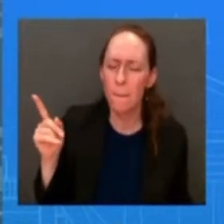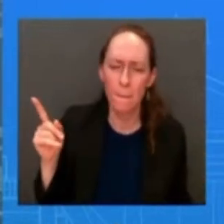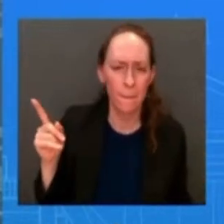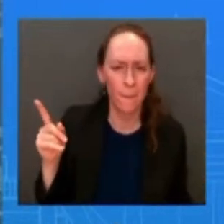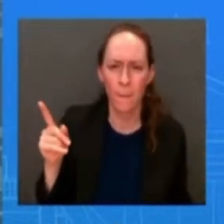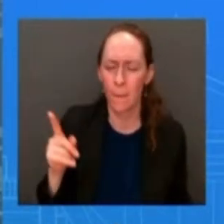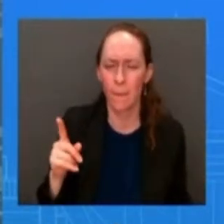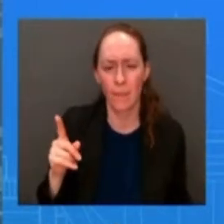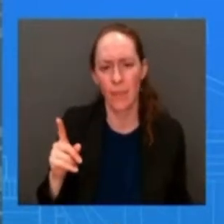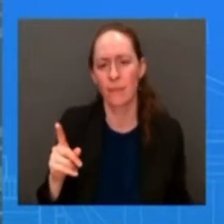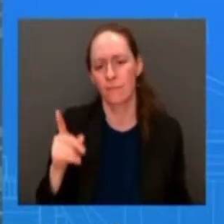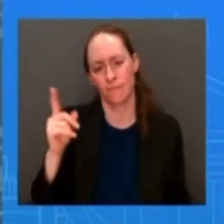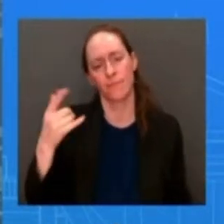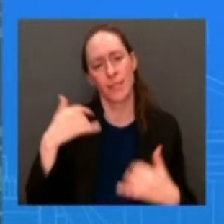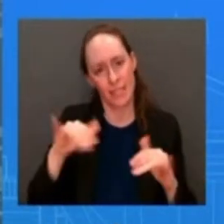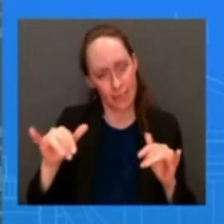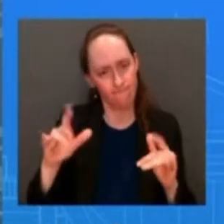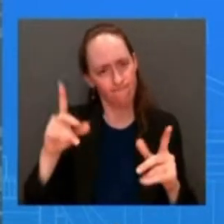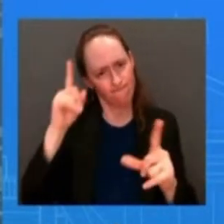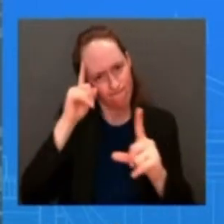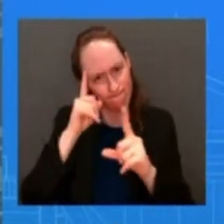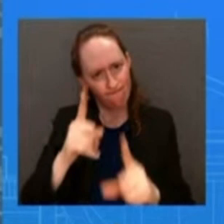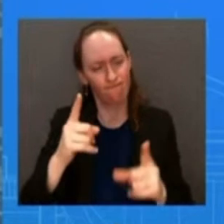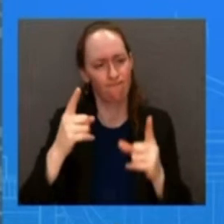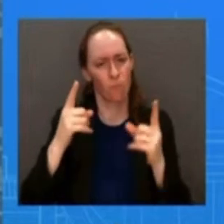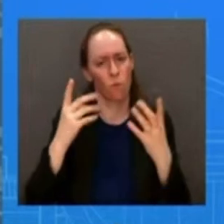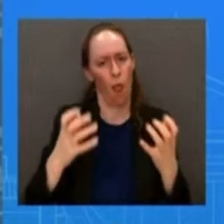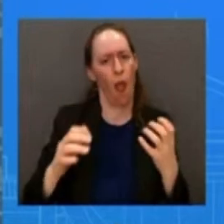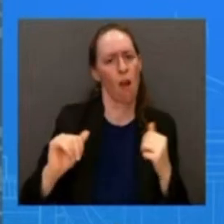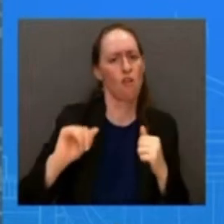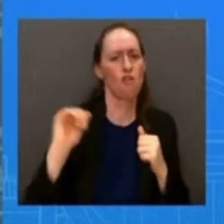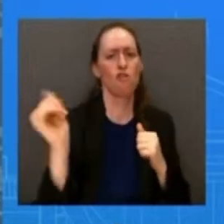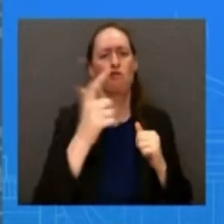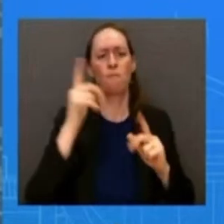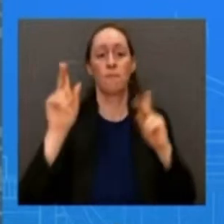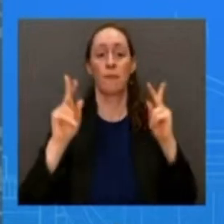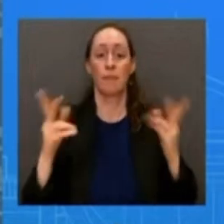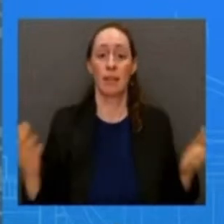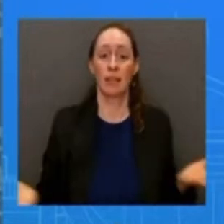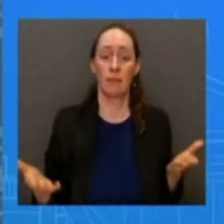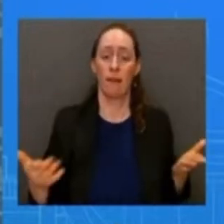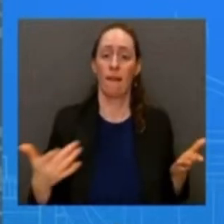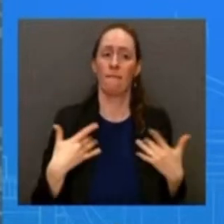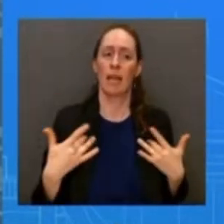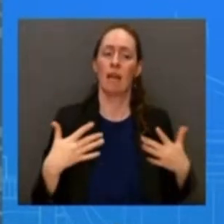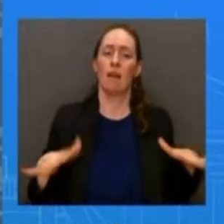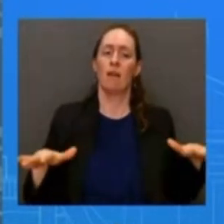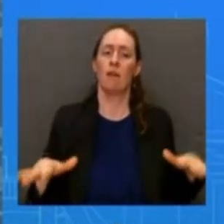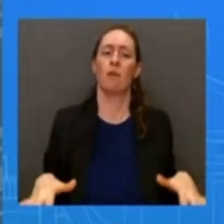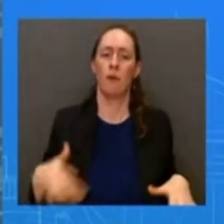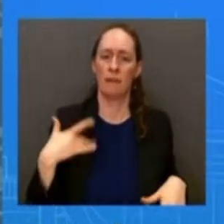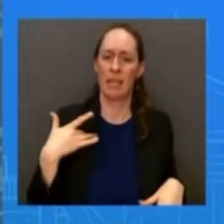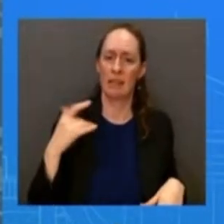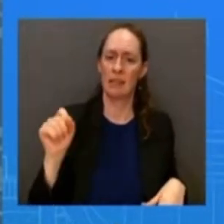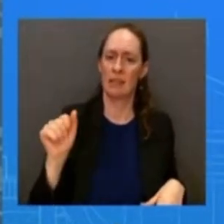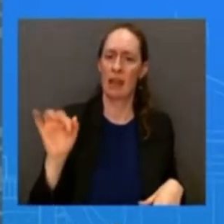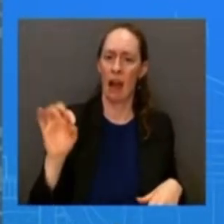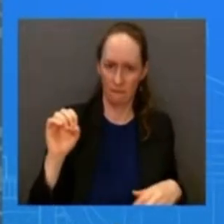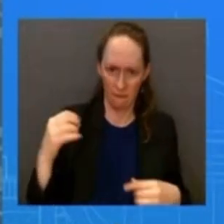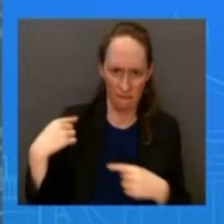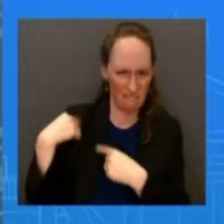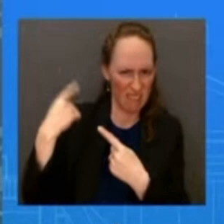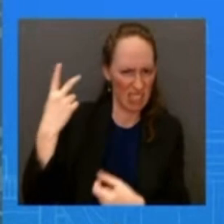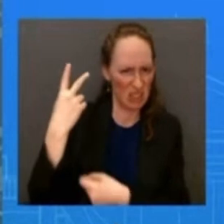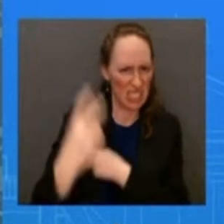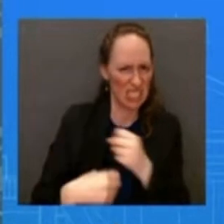families american community safe now if you remember if you look at the last two years this is a president that deserves a lot of credit we've gotten